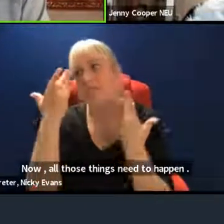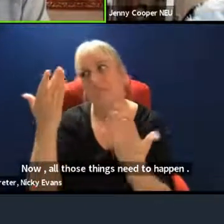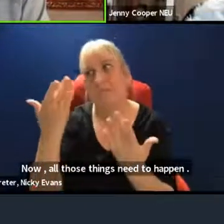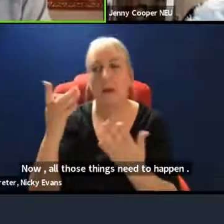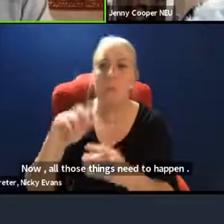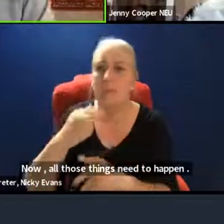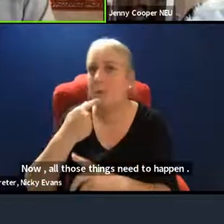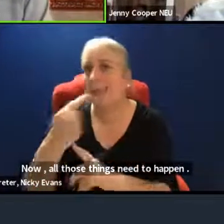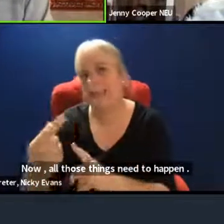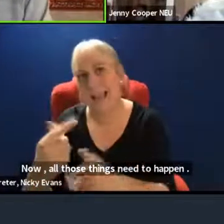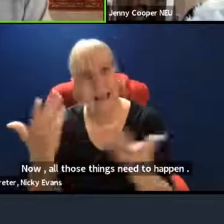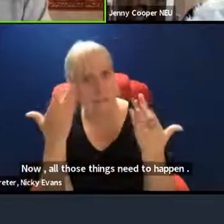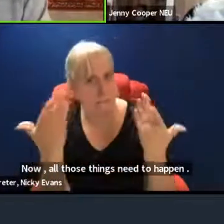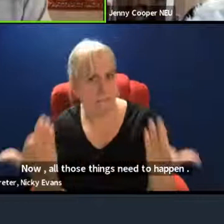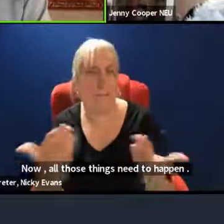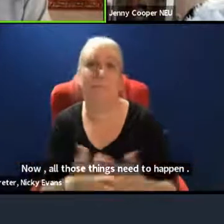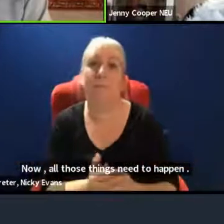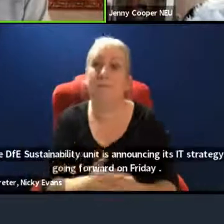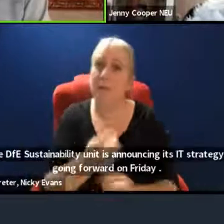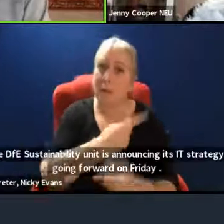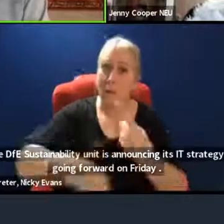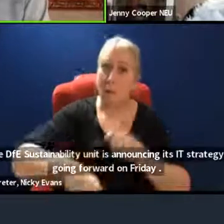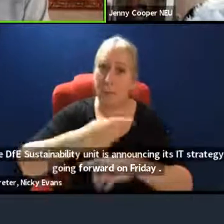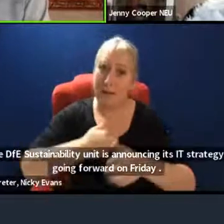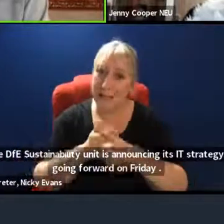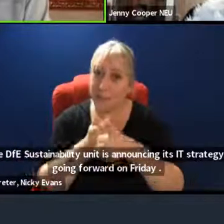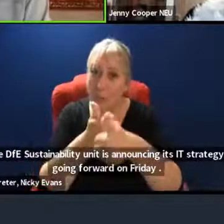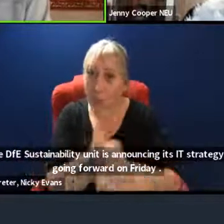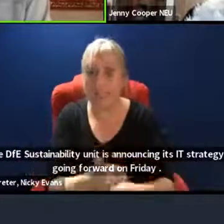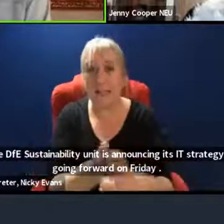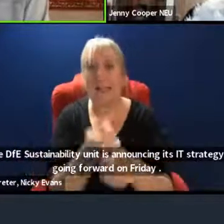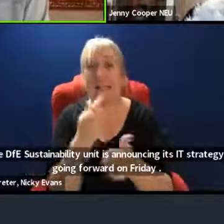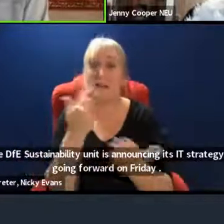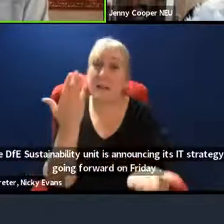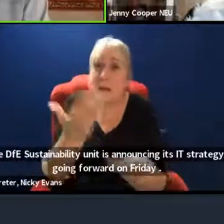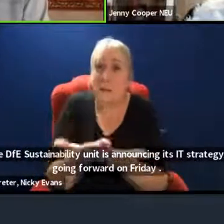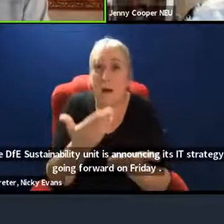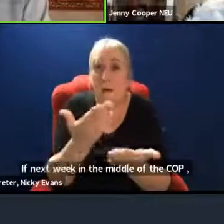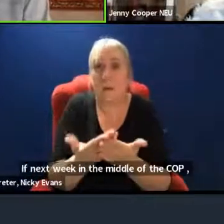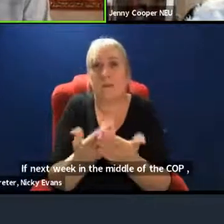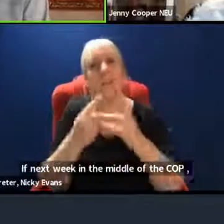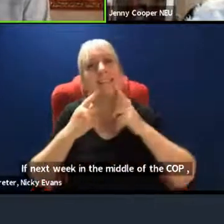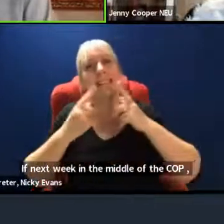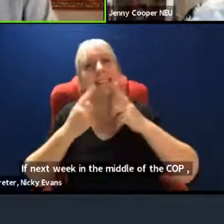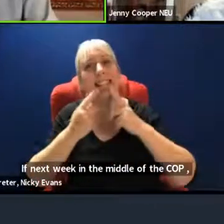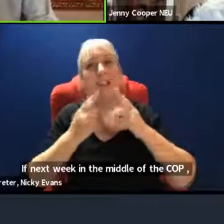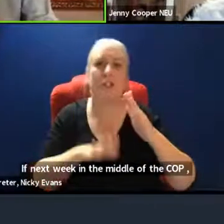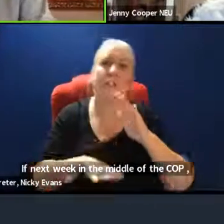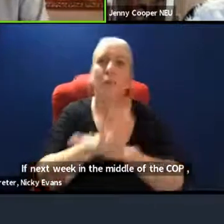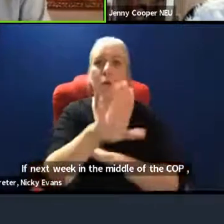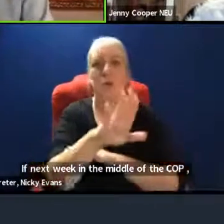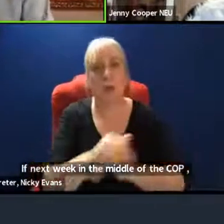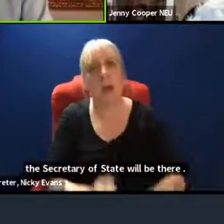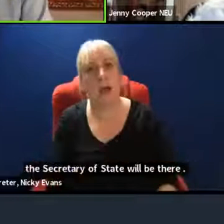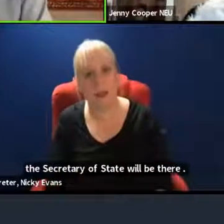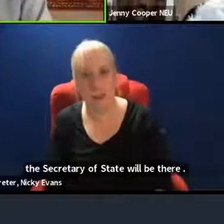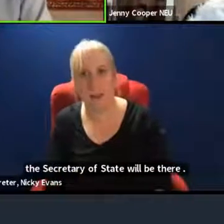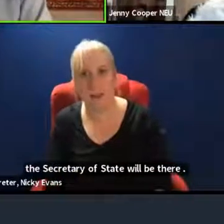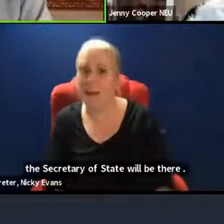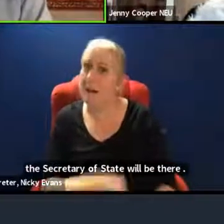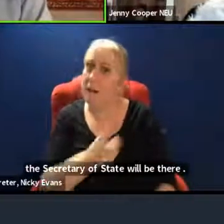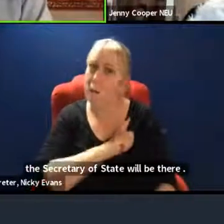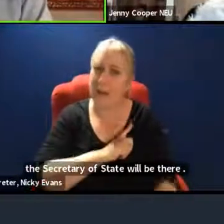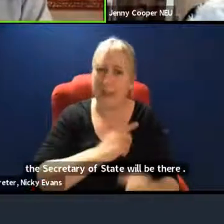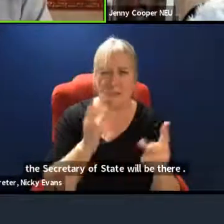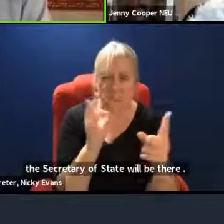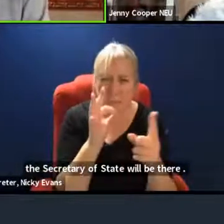that they need to do. We're supporting the demands of Teach the Future, specific, detailed demands on